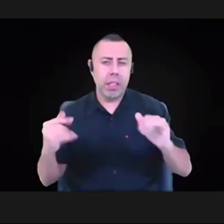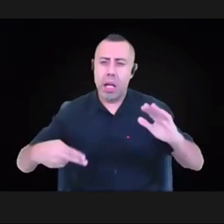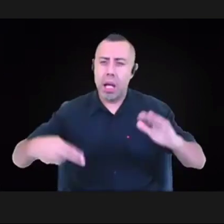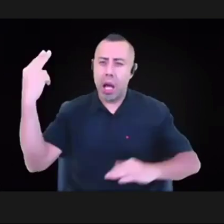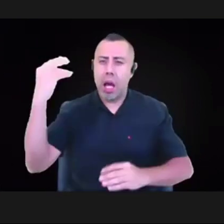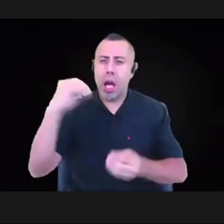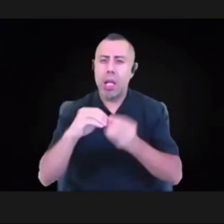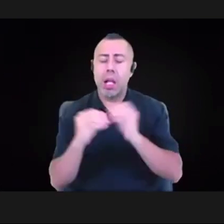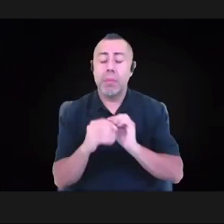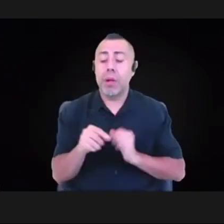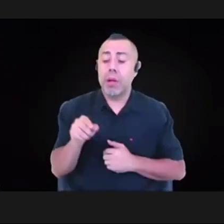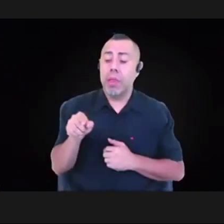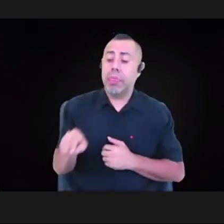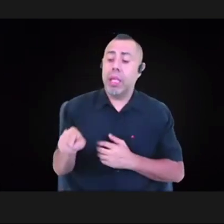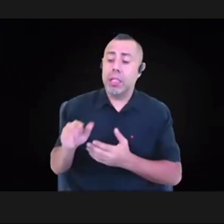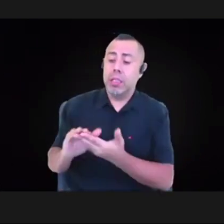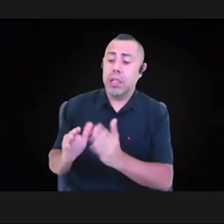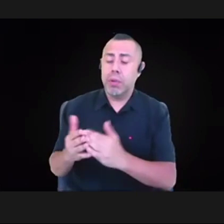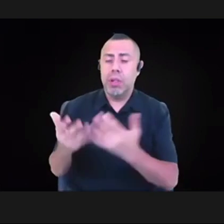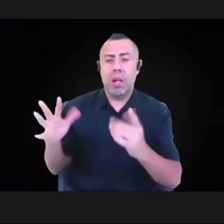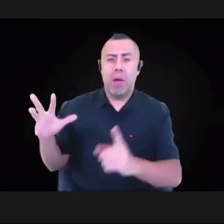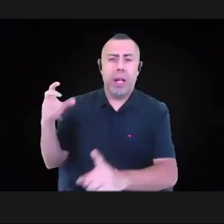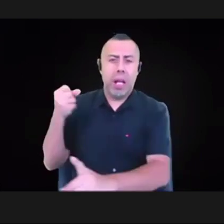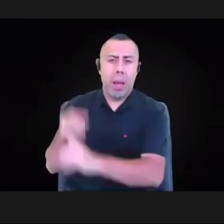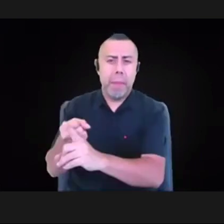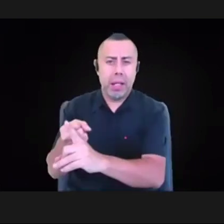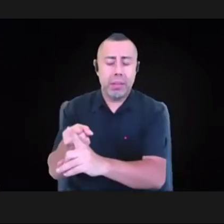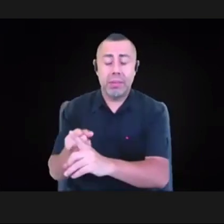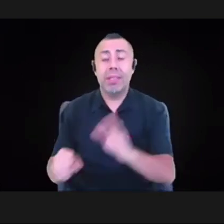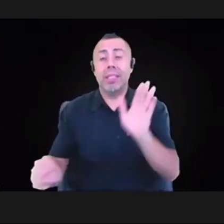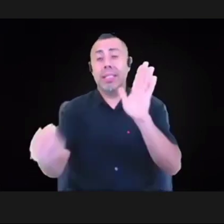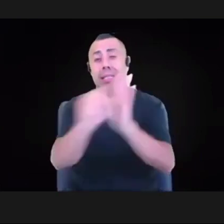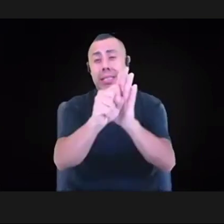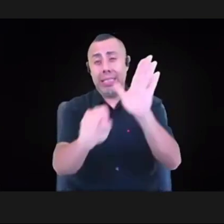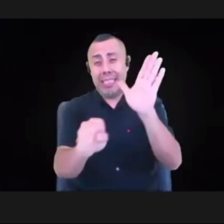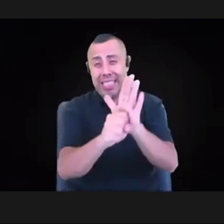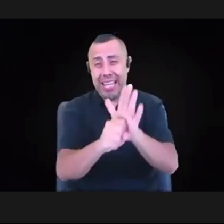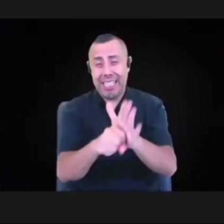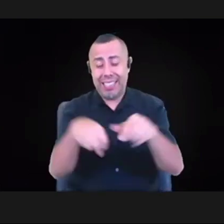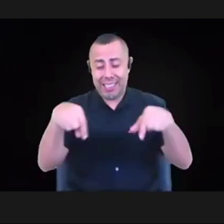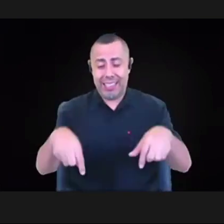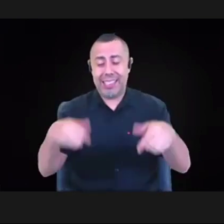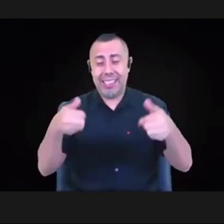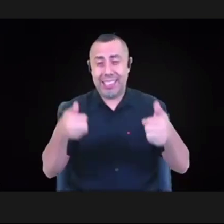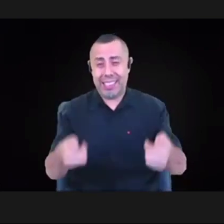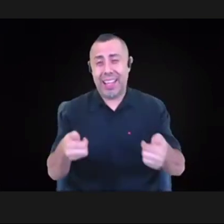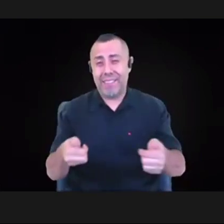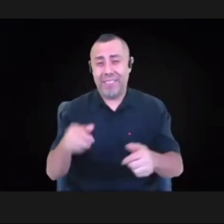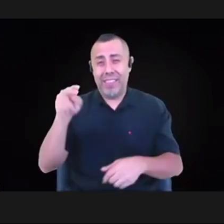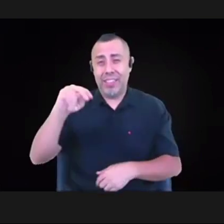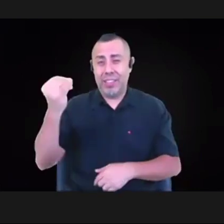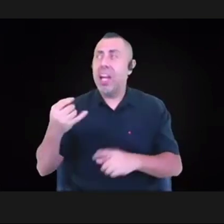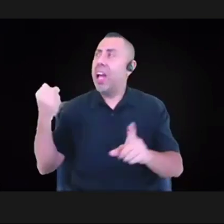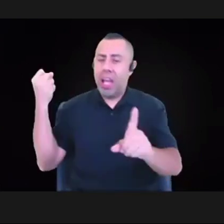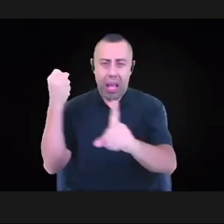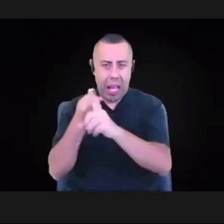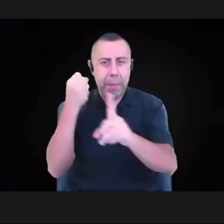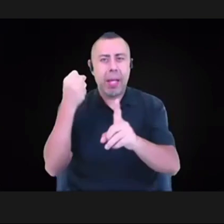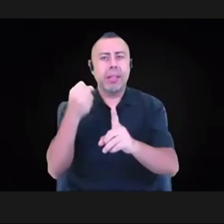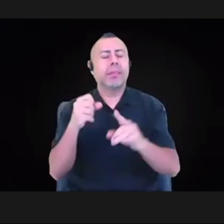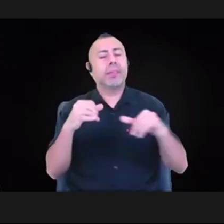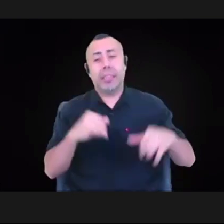the state has been impacted, um, in tremendous ways as everyone else in the country. But again,